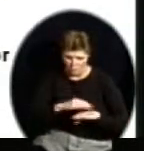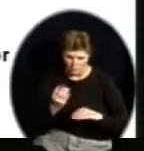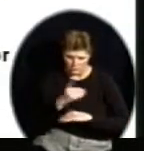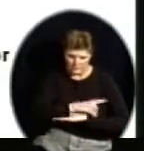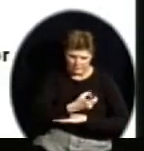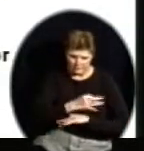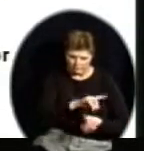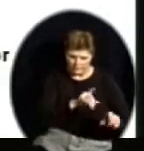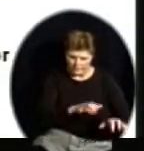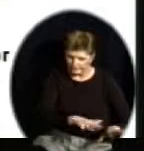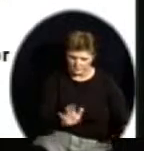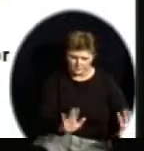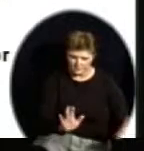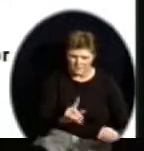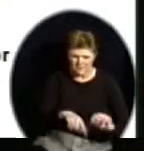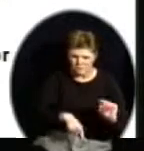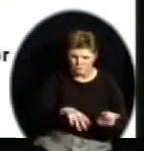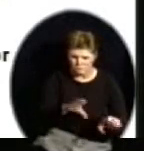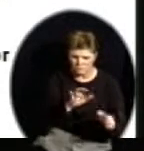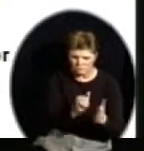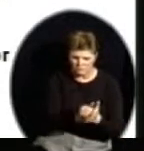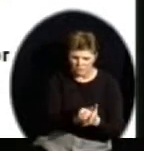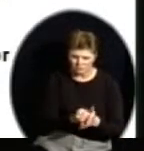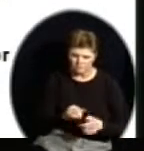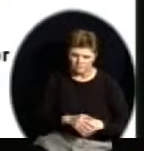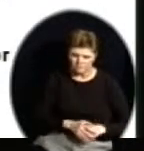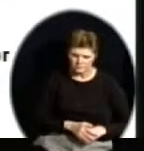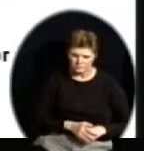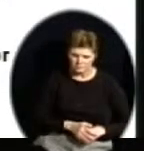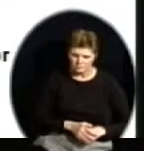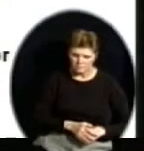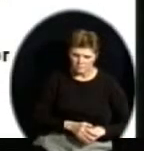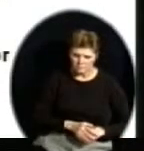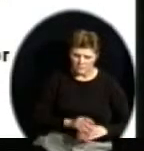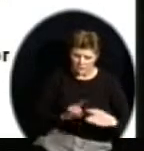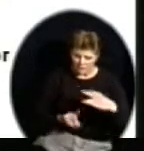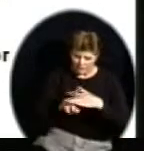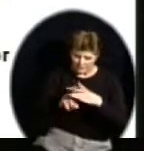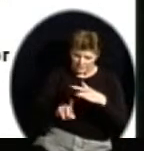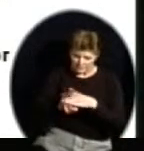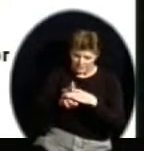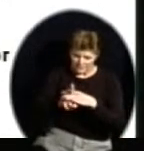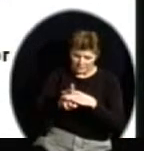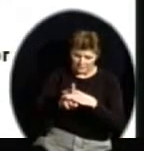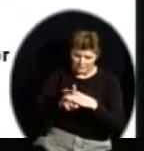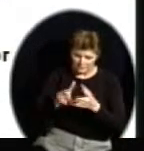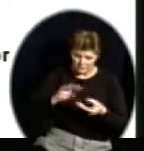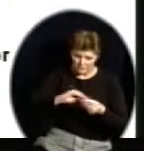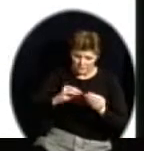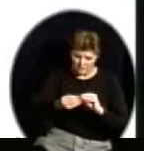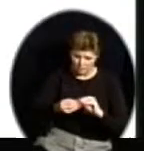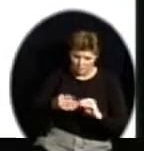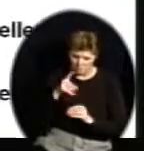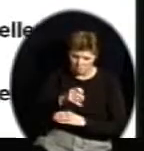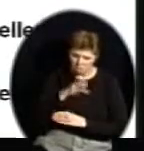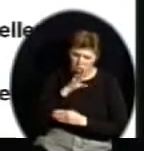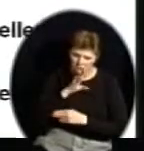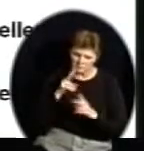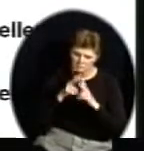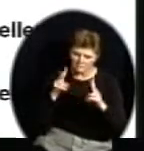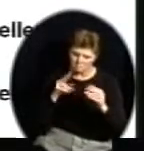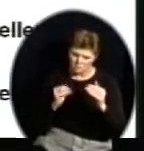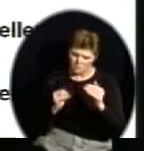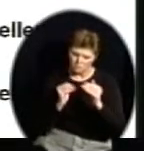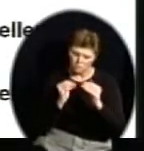the vast majority of your students. Attendance rate was an important part of that for Kansas, as well as graduation rate, and you can see those rates there.